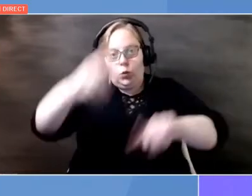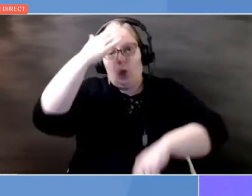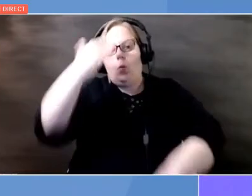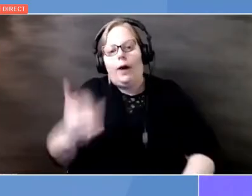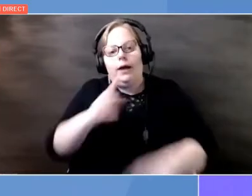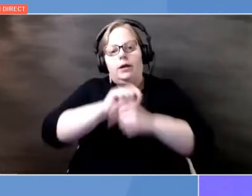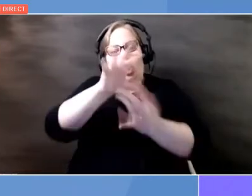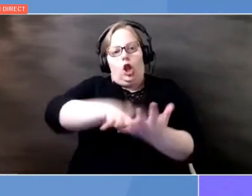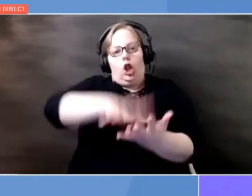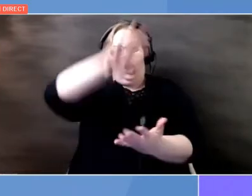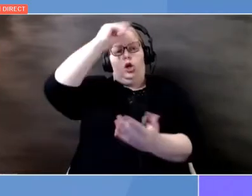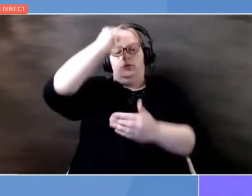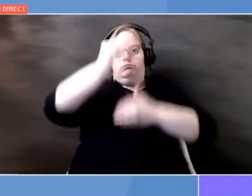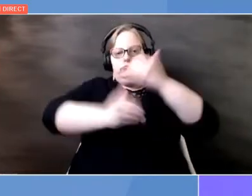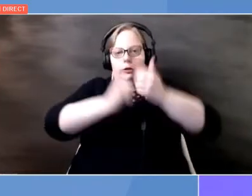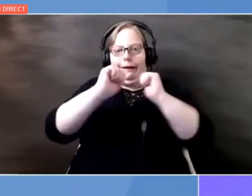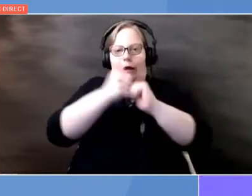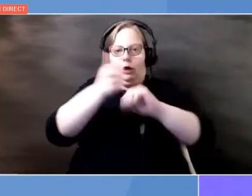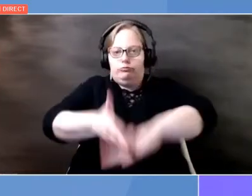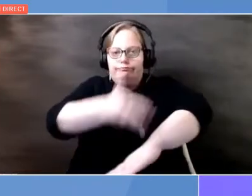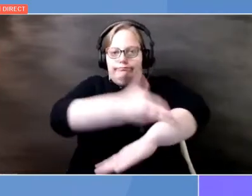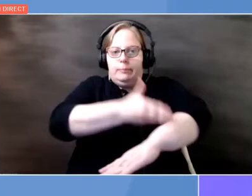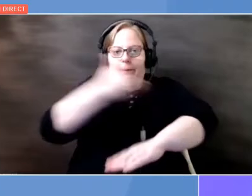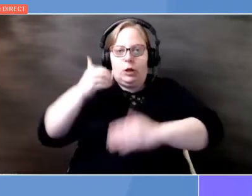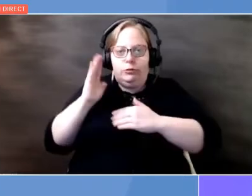and improve our transition processes.